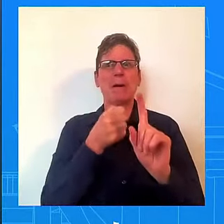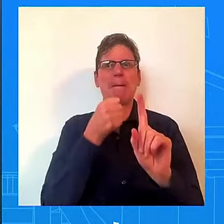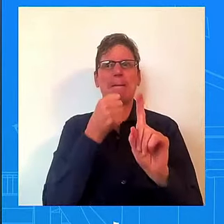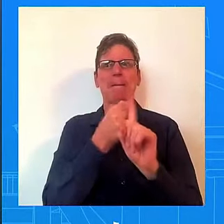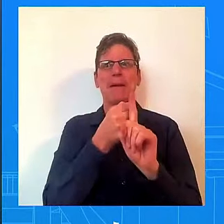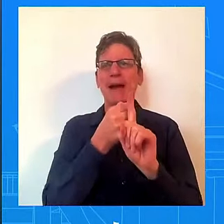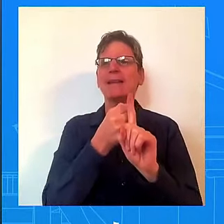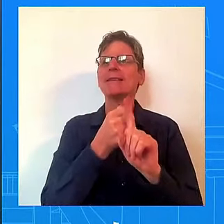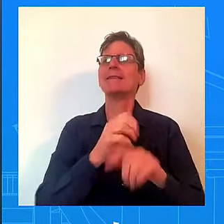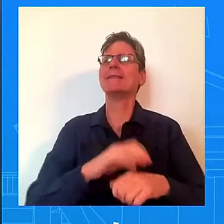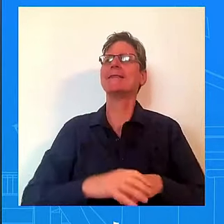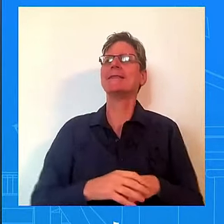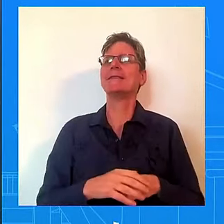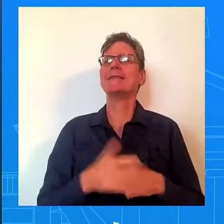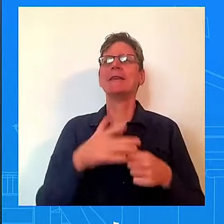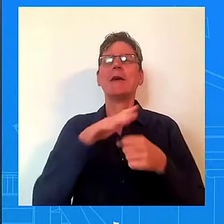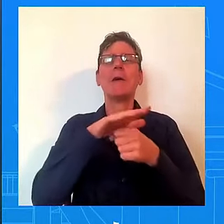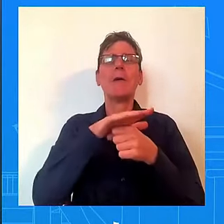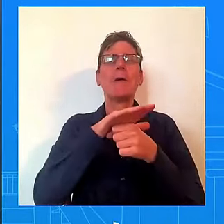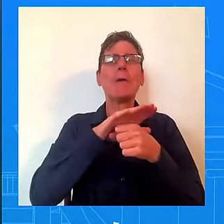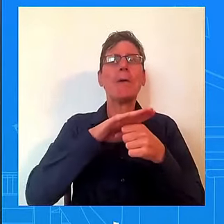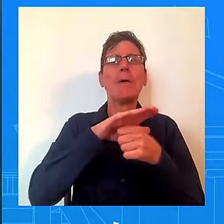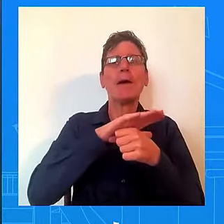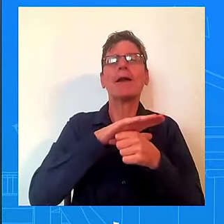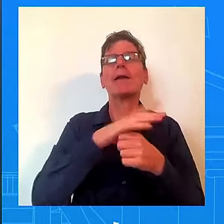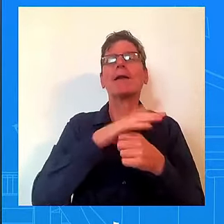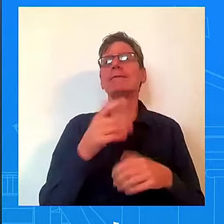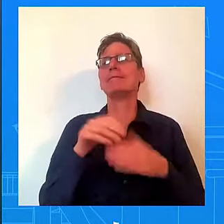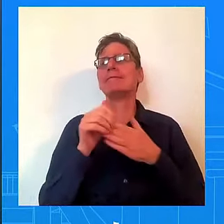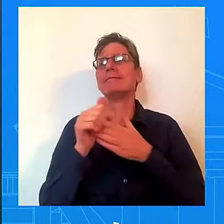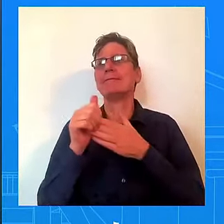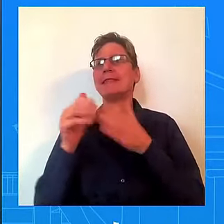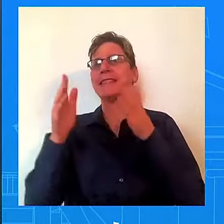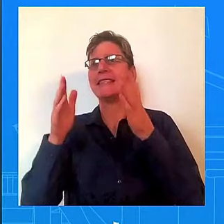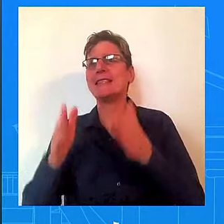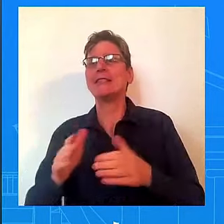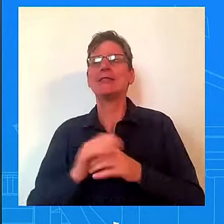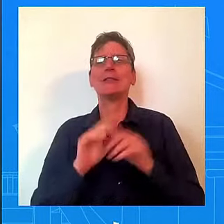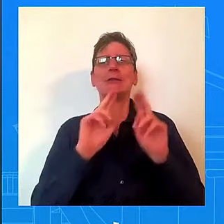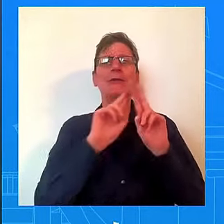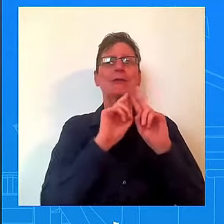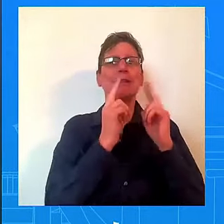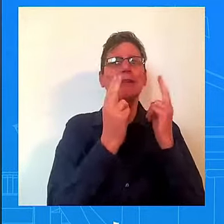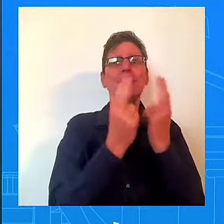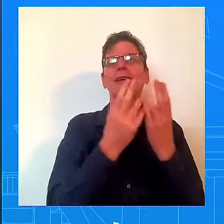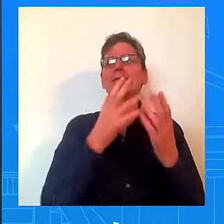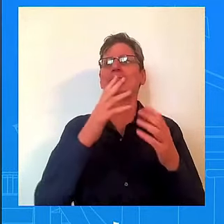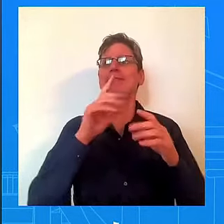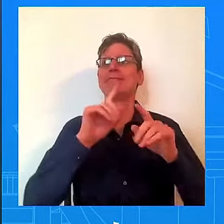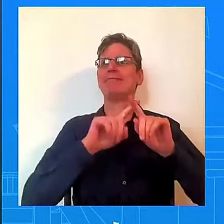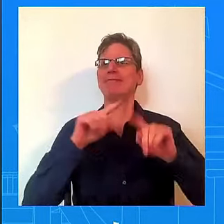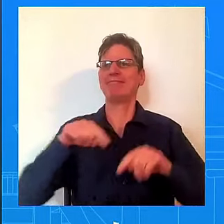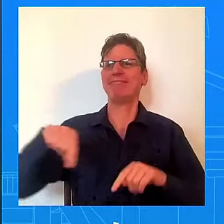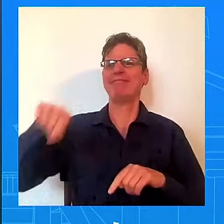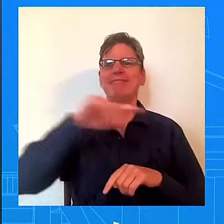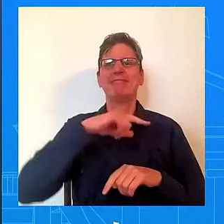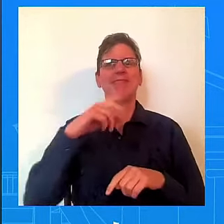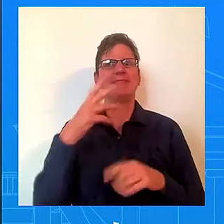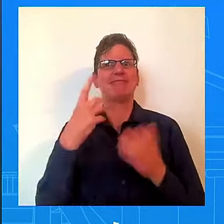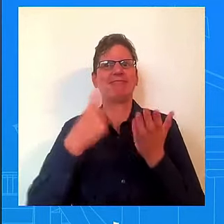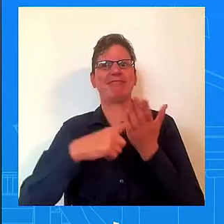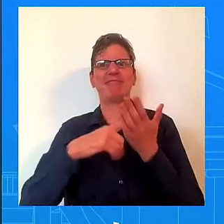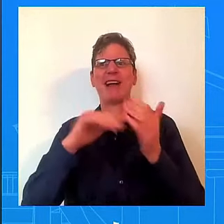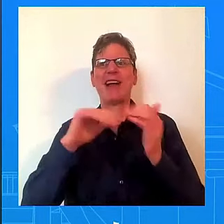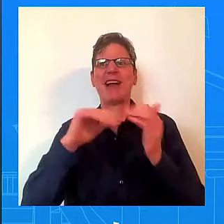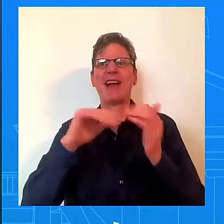about how these investments have transformed their lives and their communities. And as a senior advisor to the president and the director of our Office